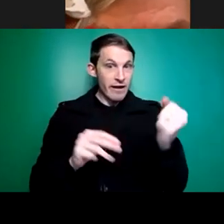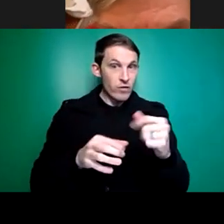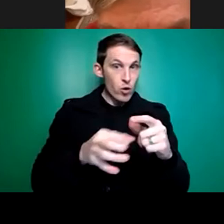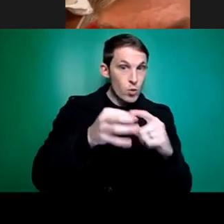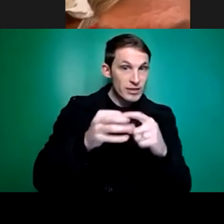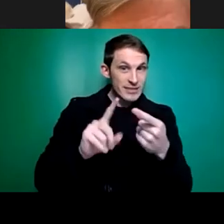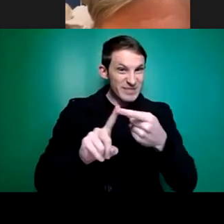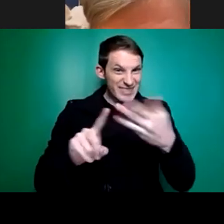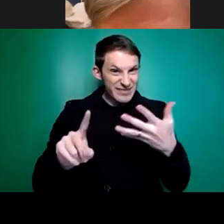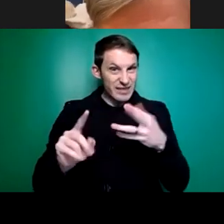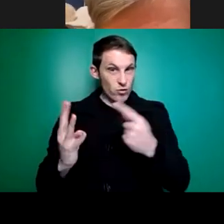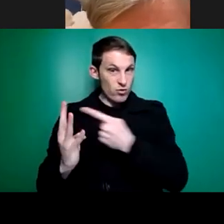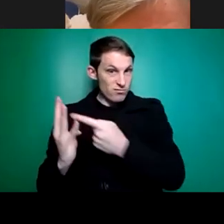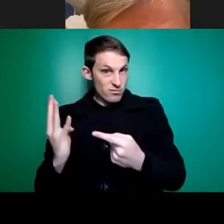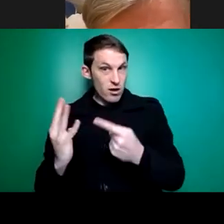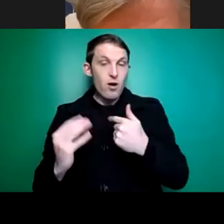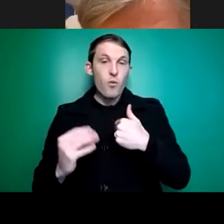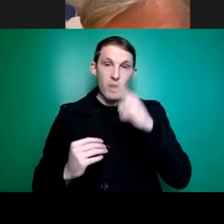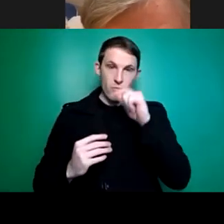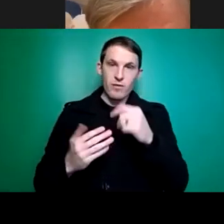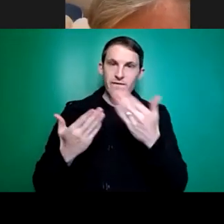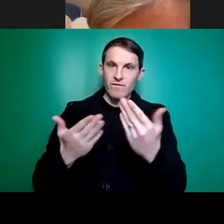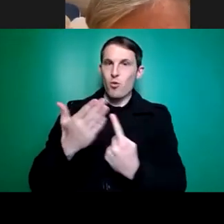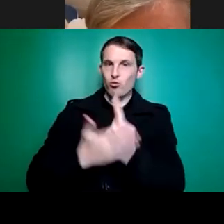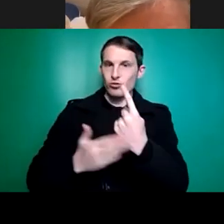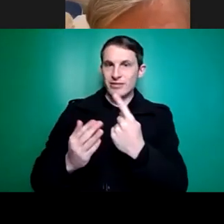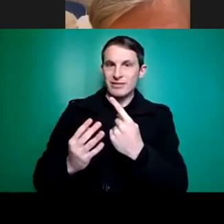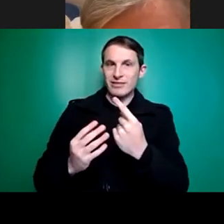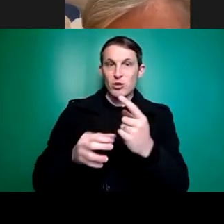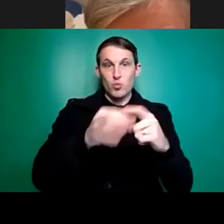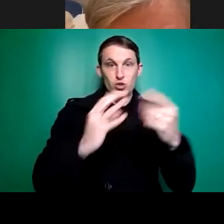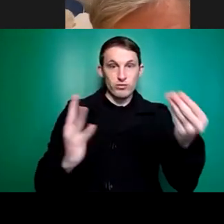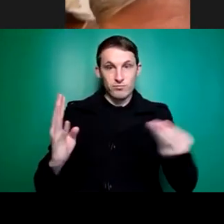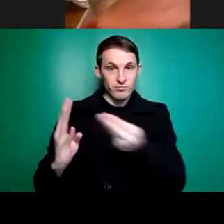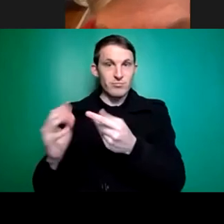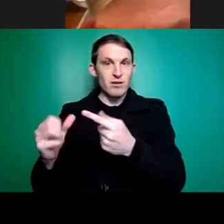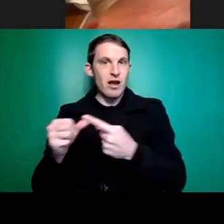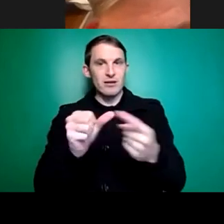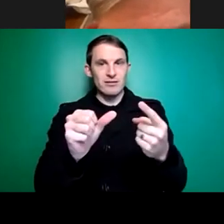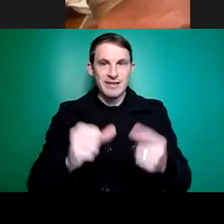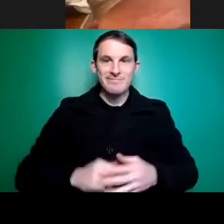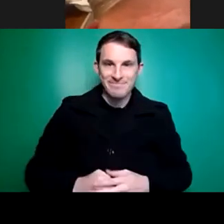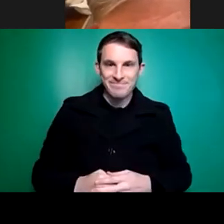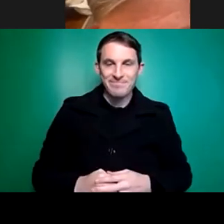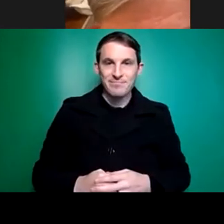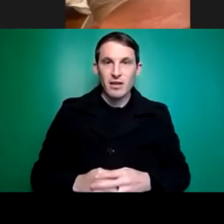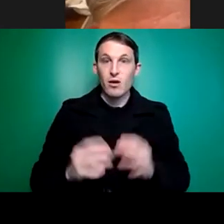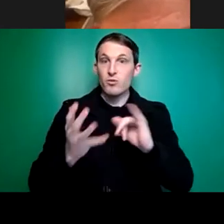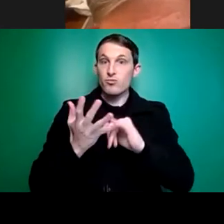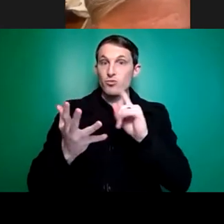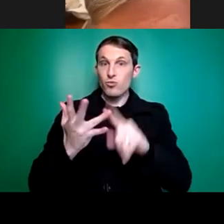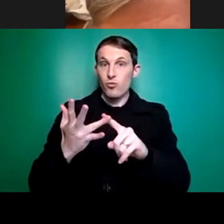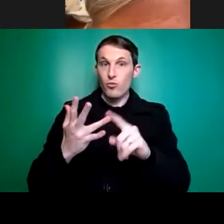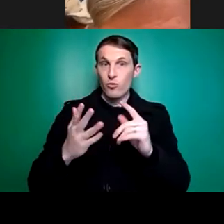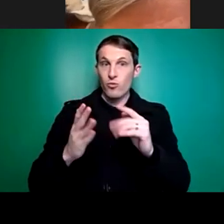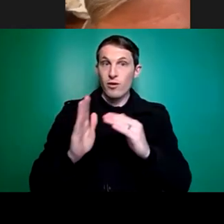or all of you, then I'll get the opportunity to pass back to you to hear from you again. But if I can just ask you to